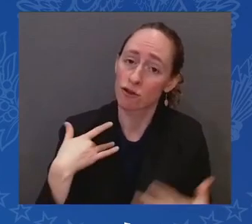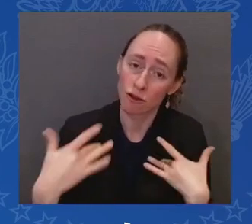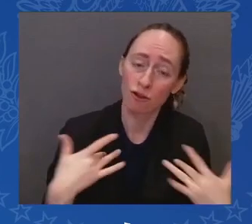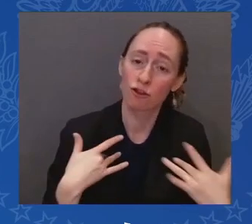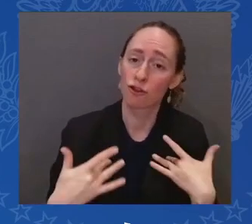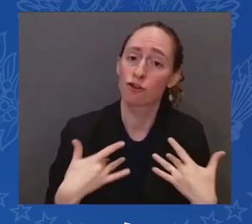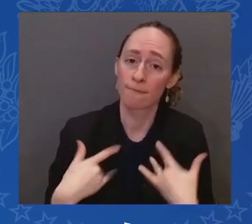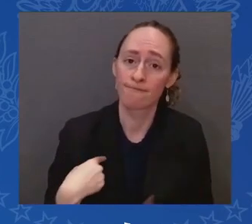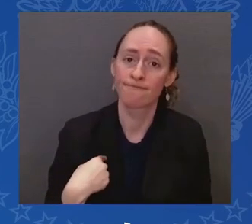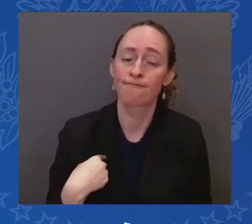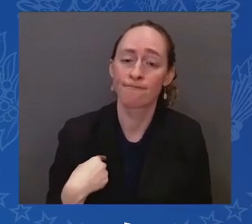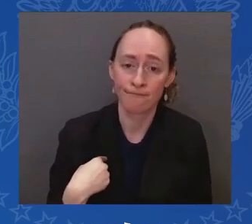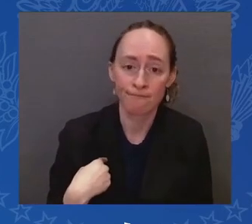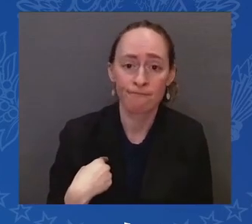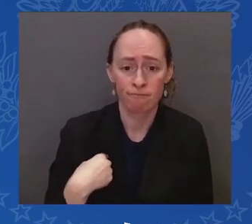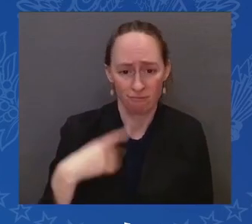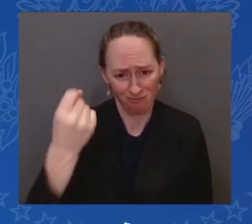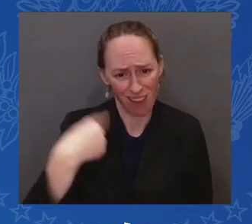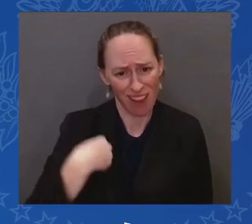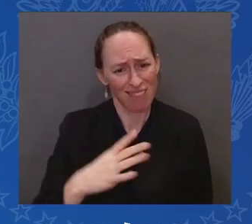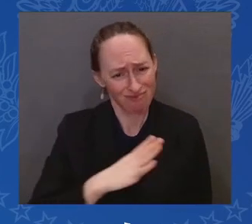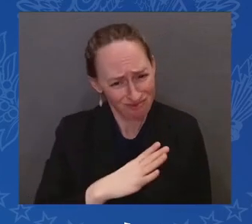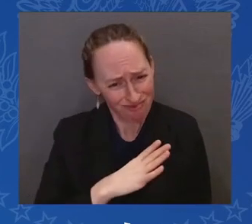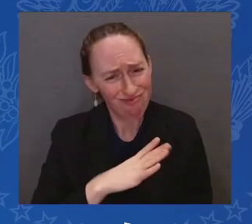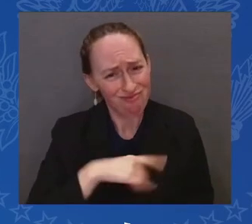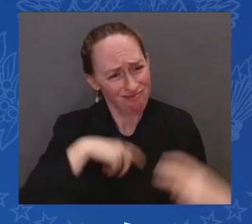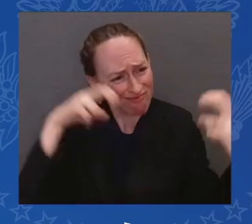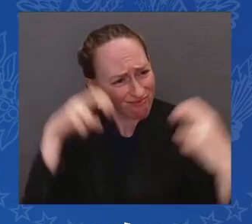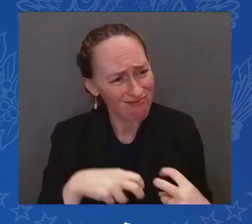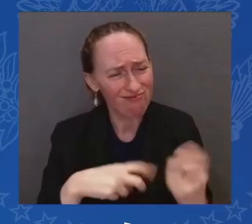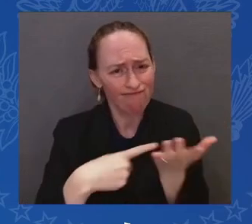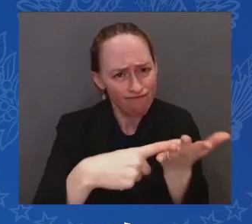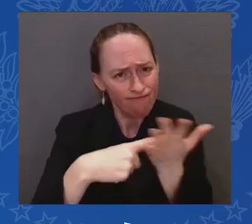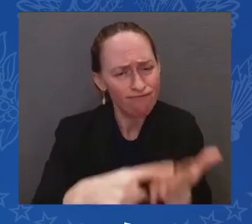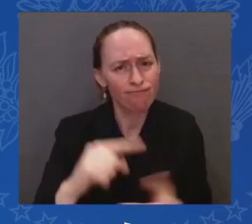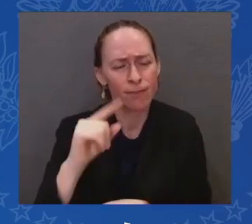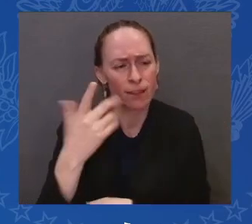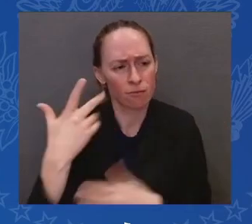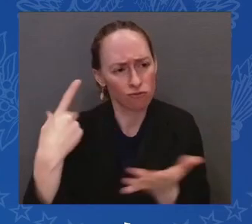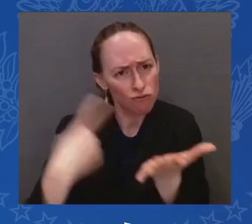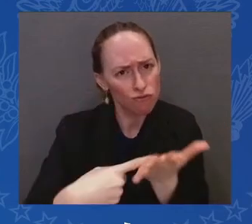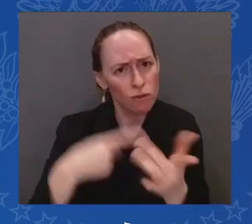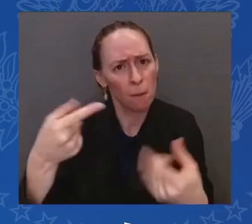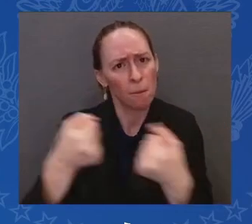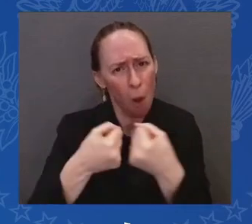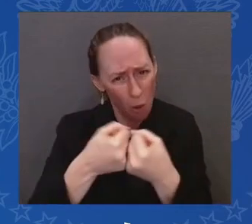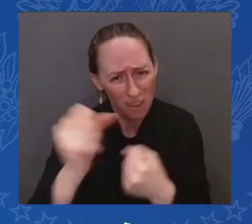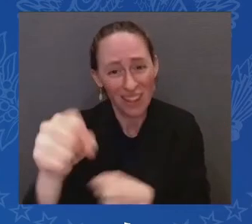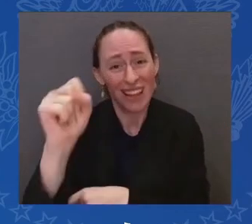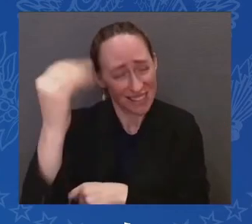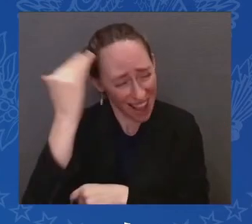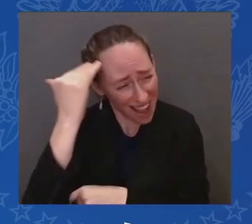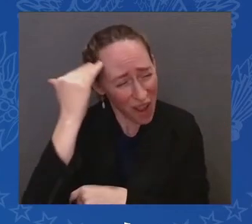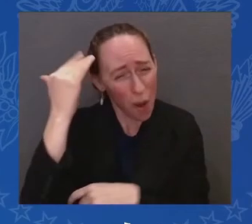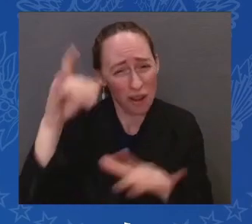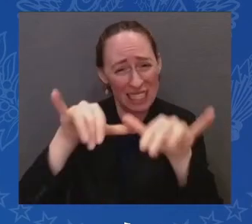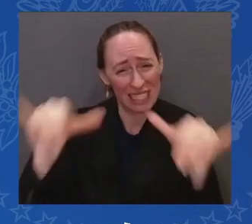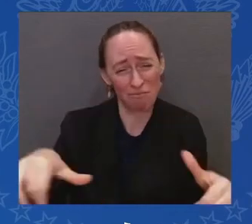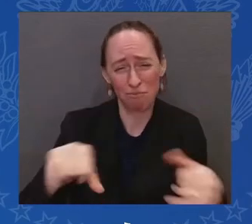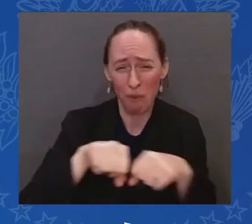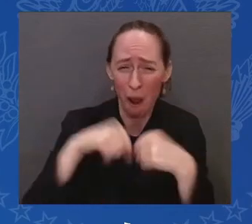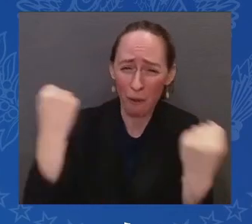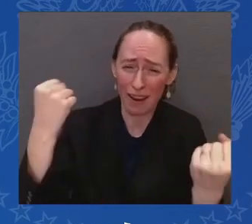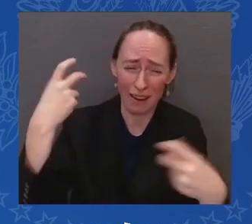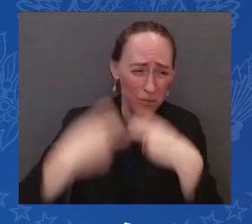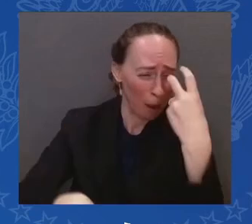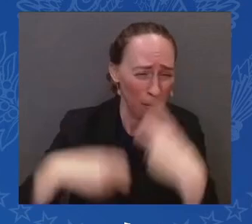compromises on the border. We need to fix the broken border system. It is broken. And thus far, I've gotten no